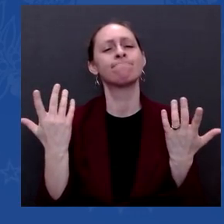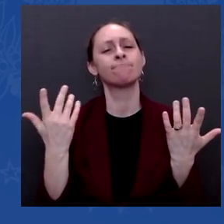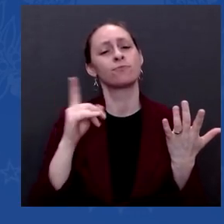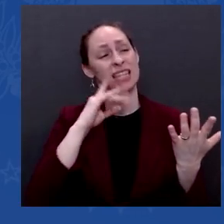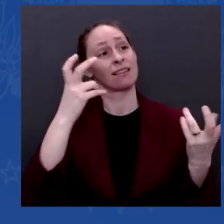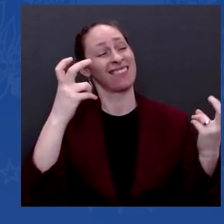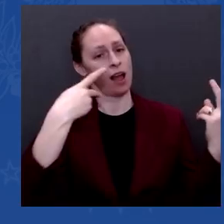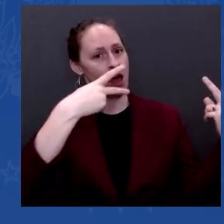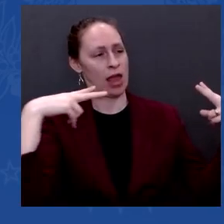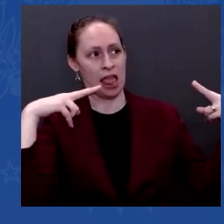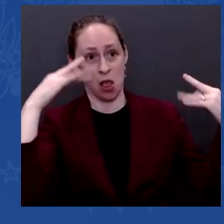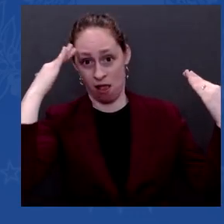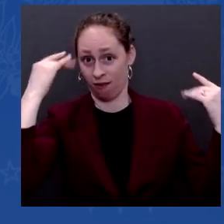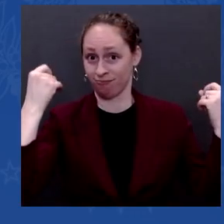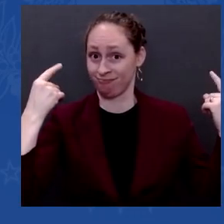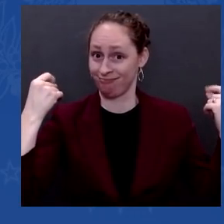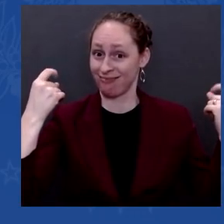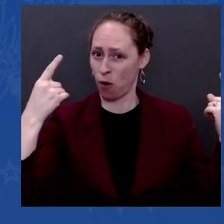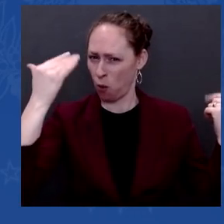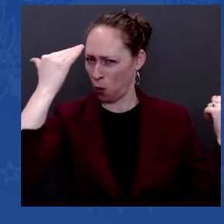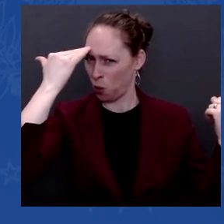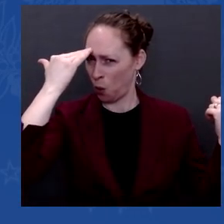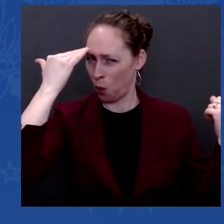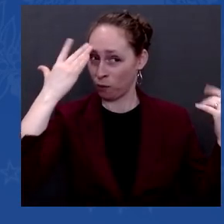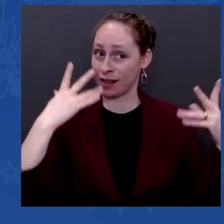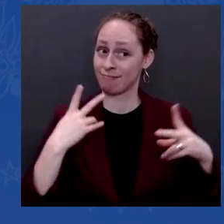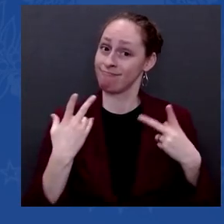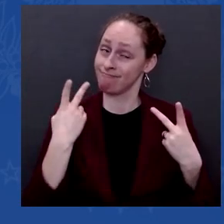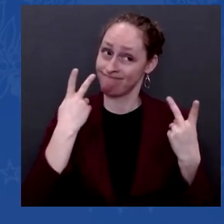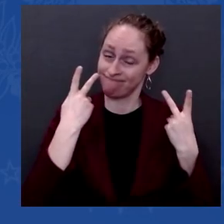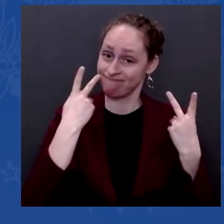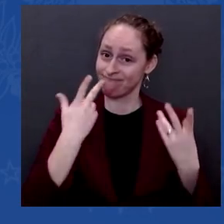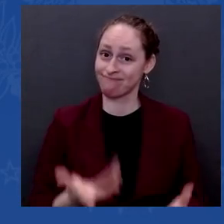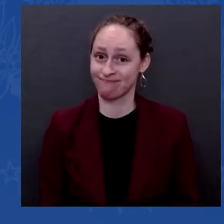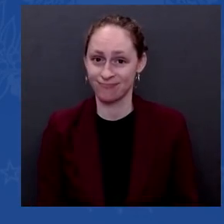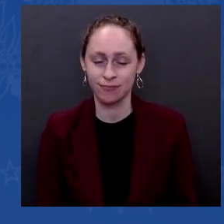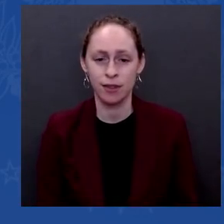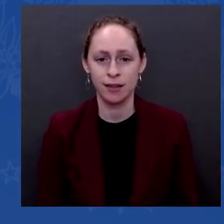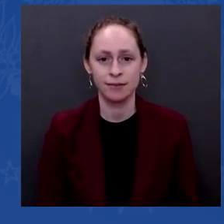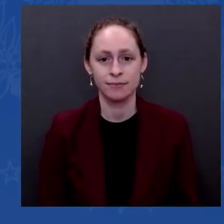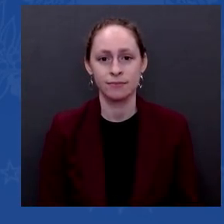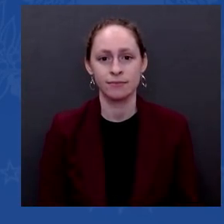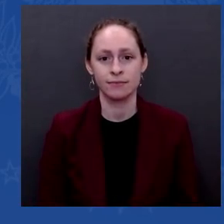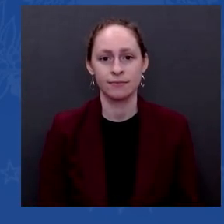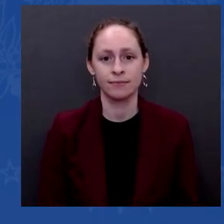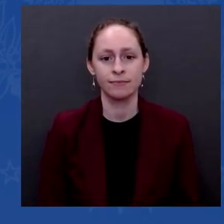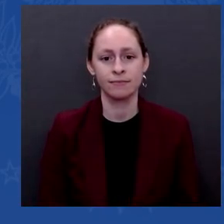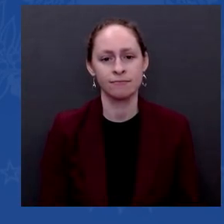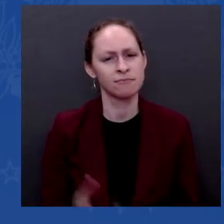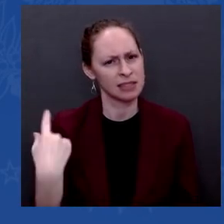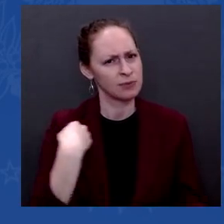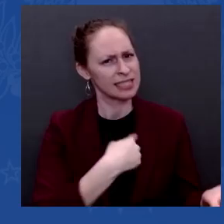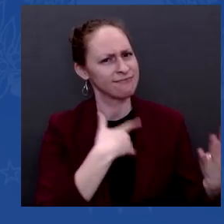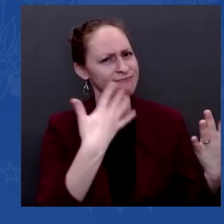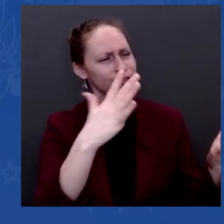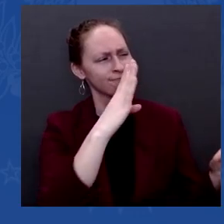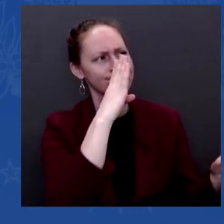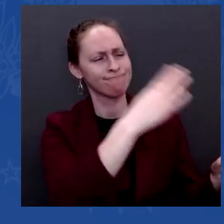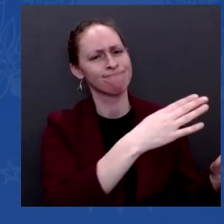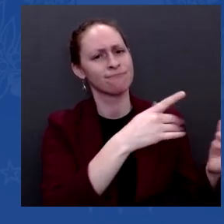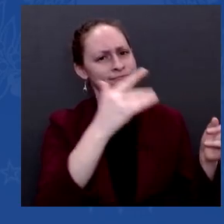him. And the direct conversations where I pointed out — I said, you know, you've occupied before